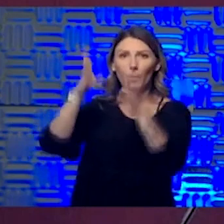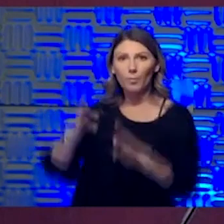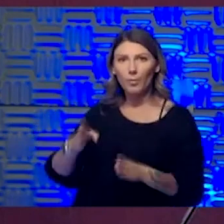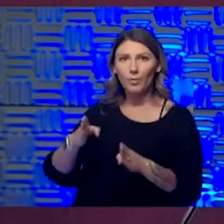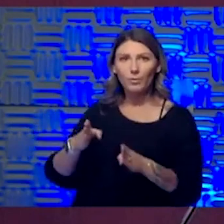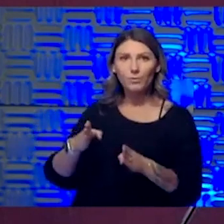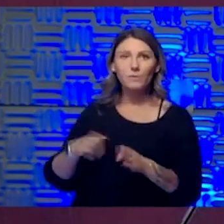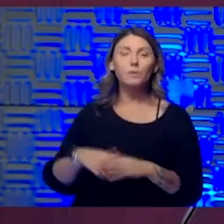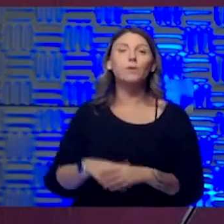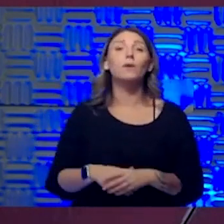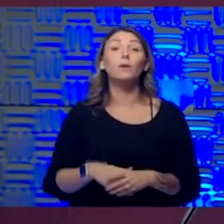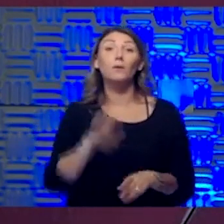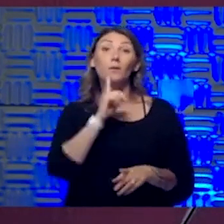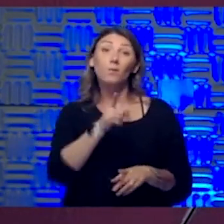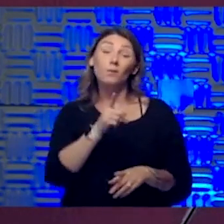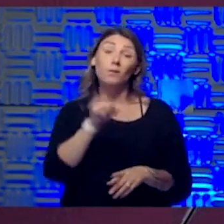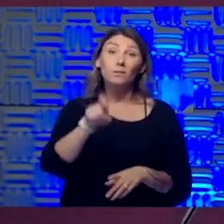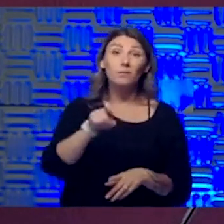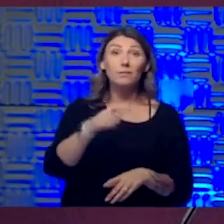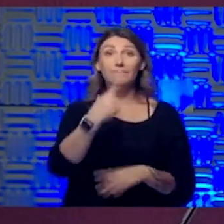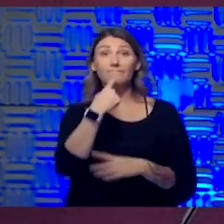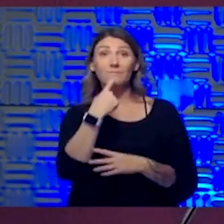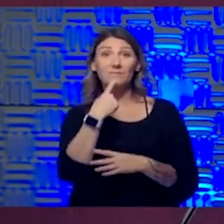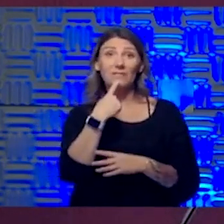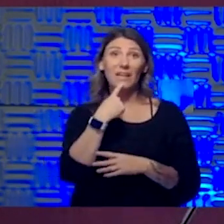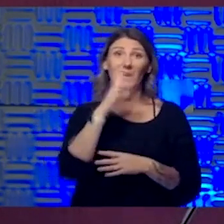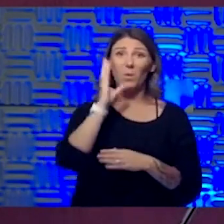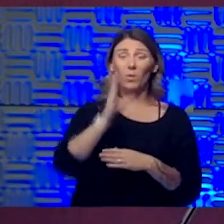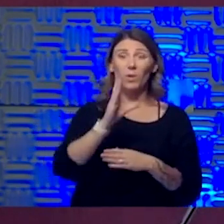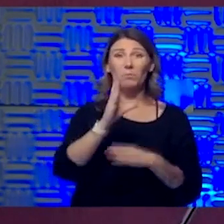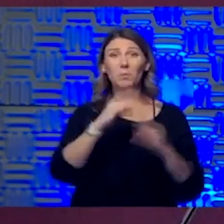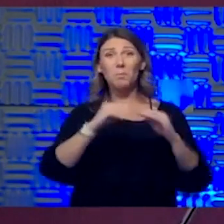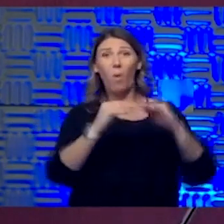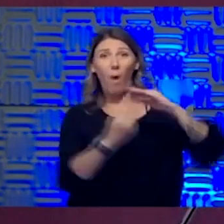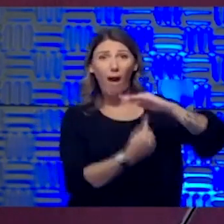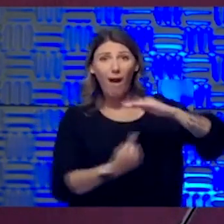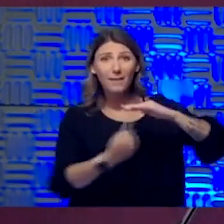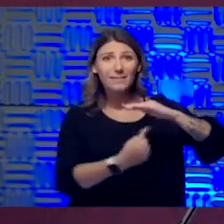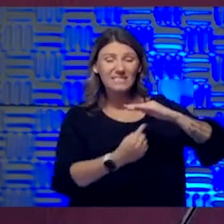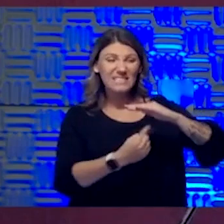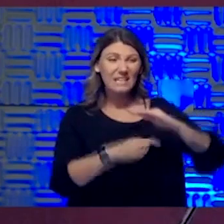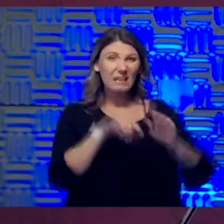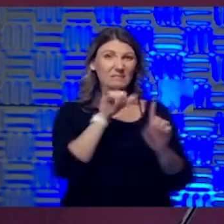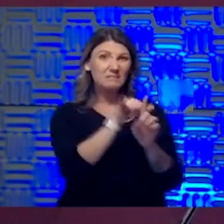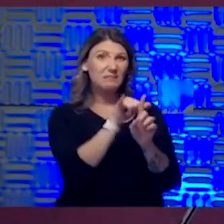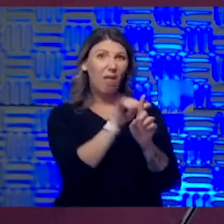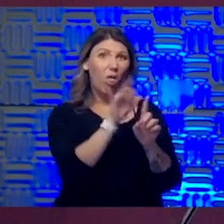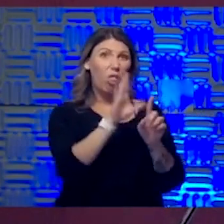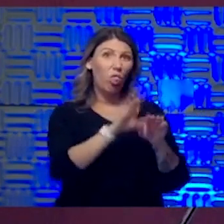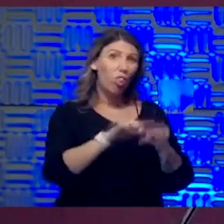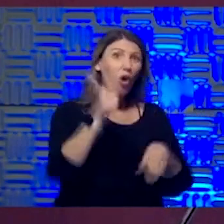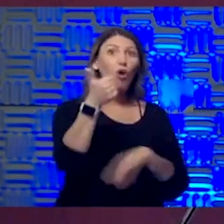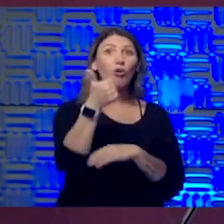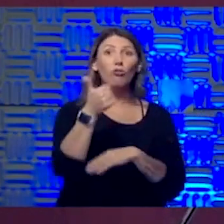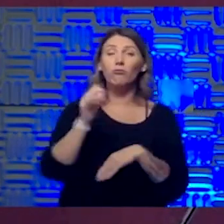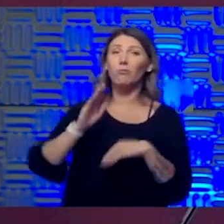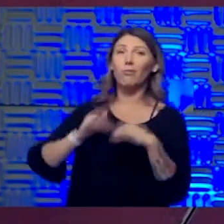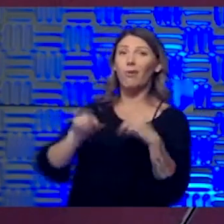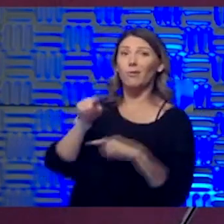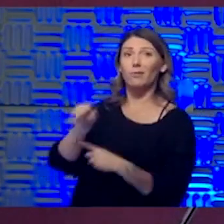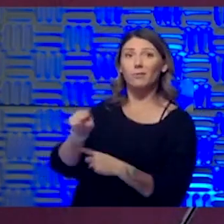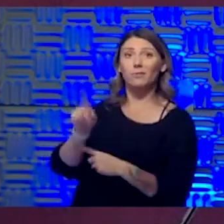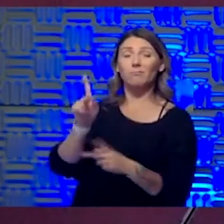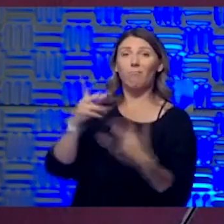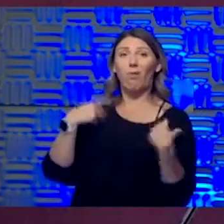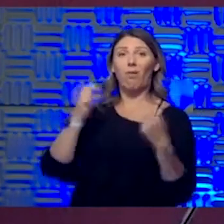just have to say, I'm going to be in this for a longer haul, perhaps in a more isolated, uh, kind of environment. And, um, because your health